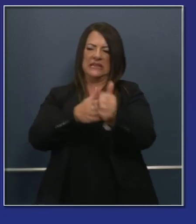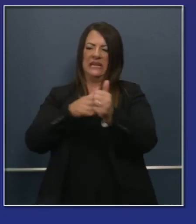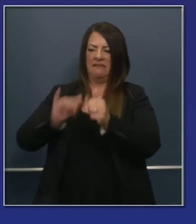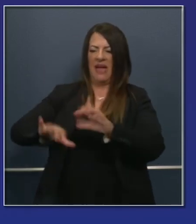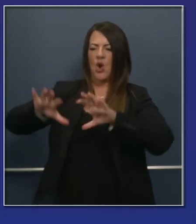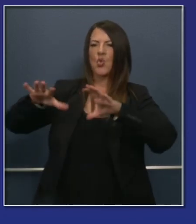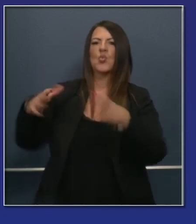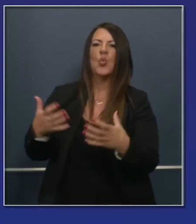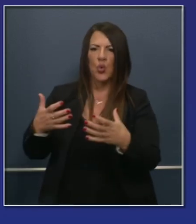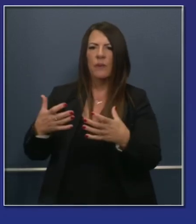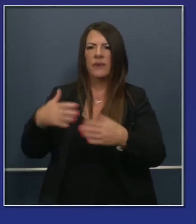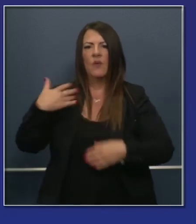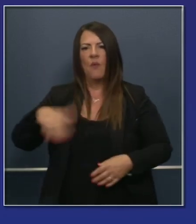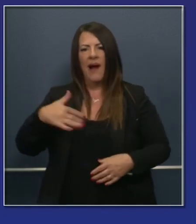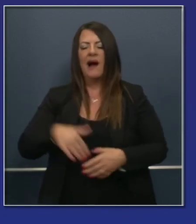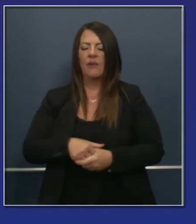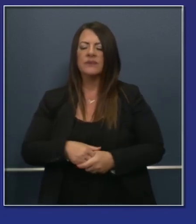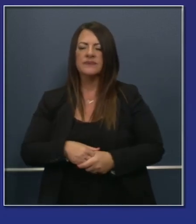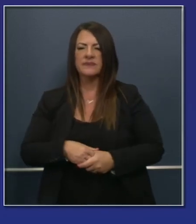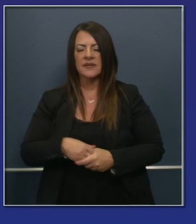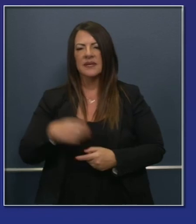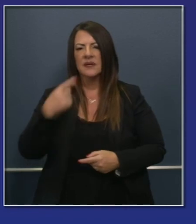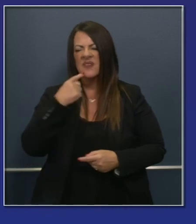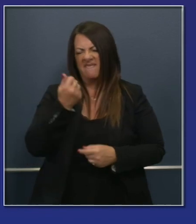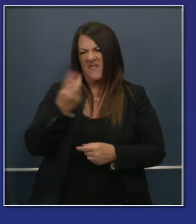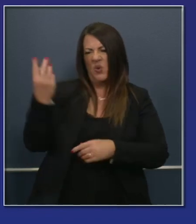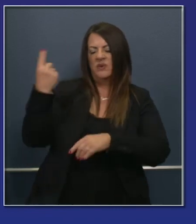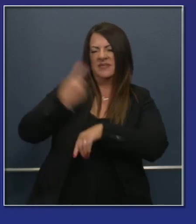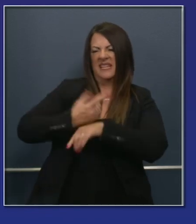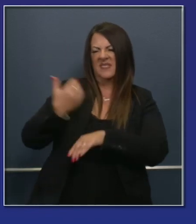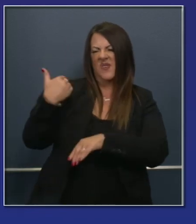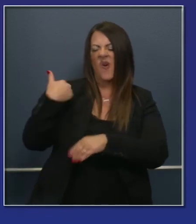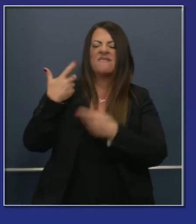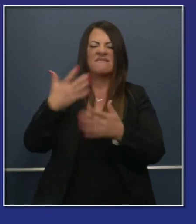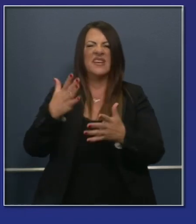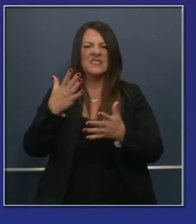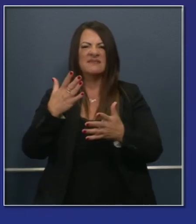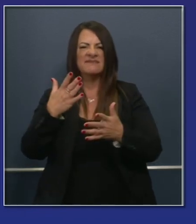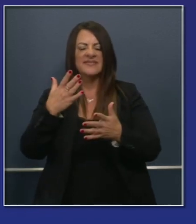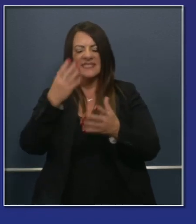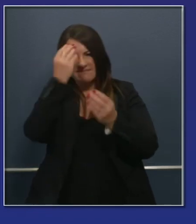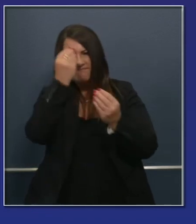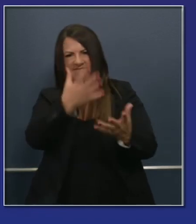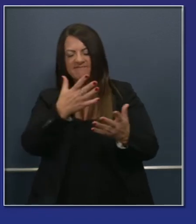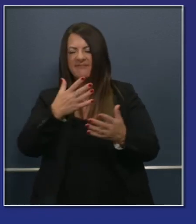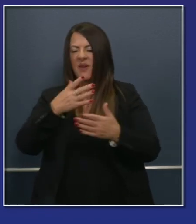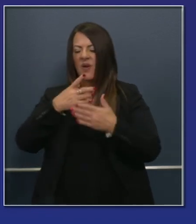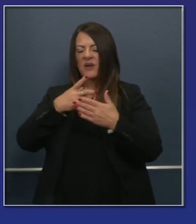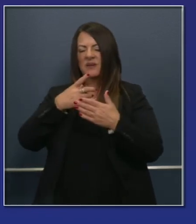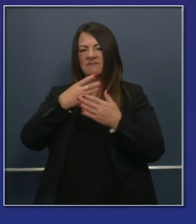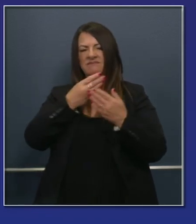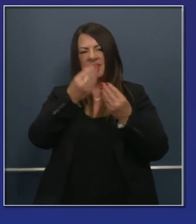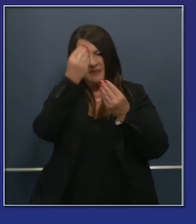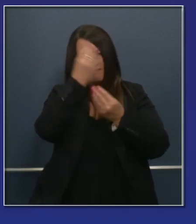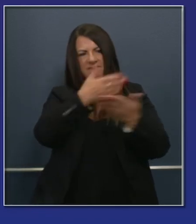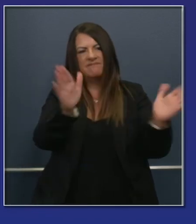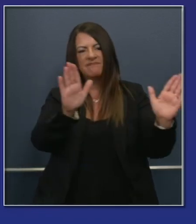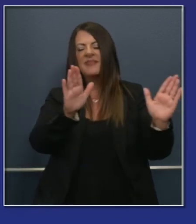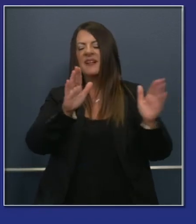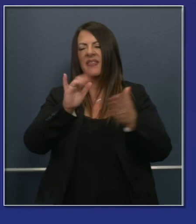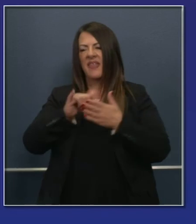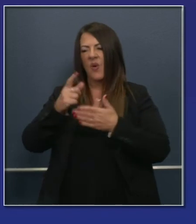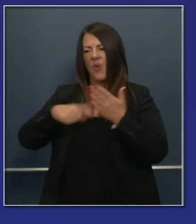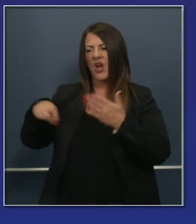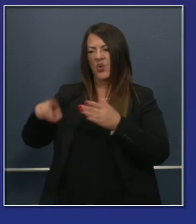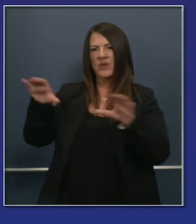just a couple days ago to lay out a lot of the things that you've already accomplished on that task force and a lot of the things that we'll be